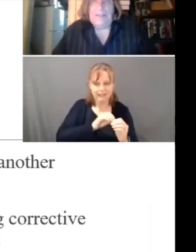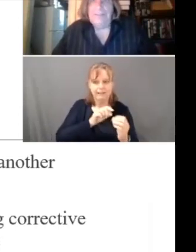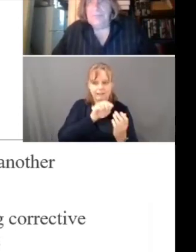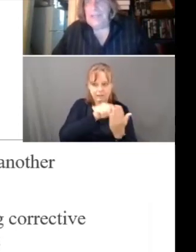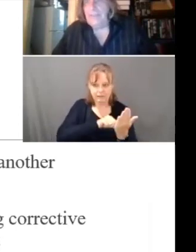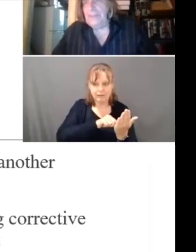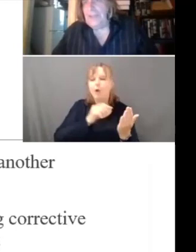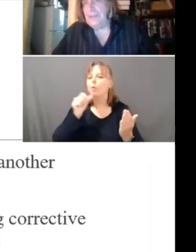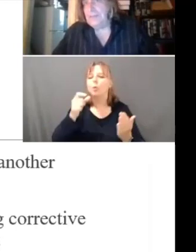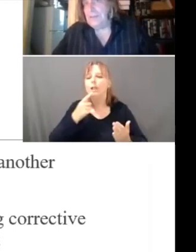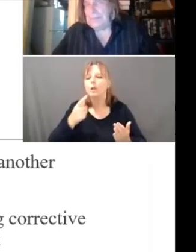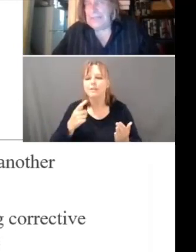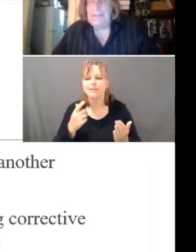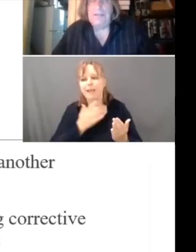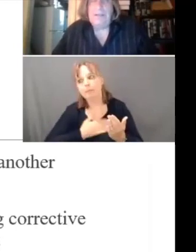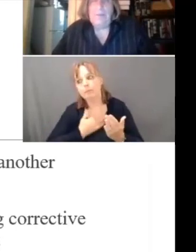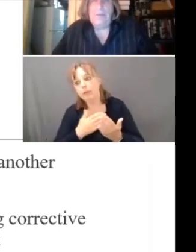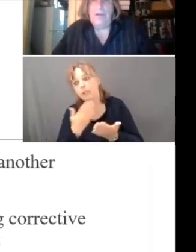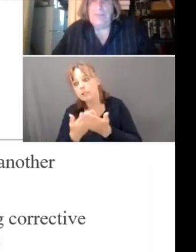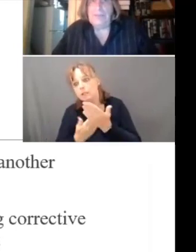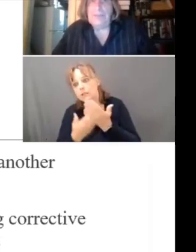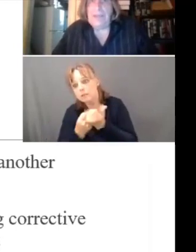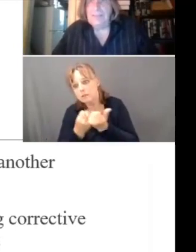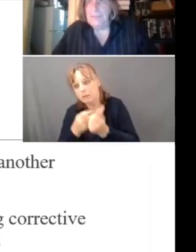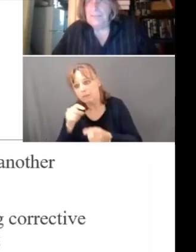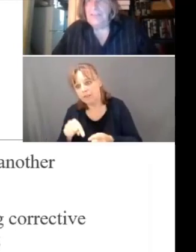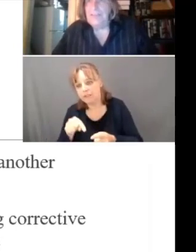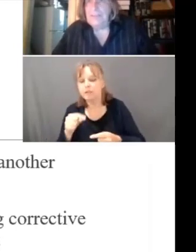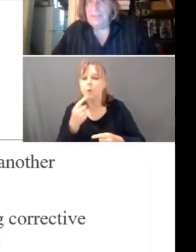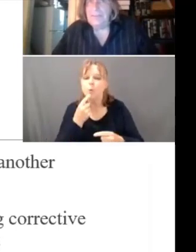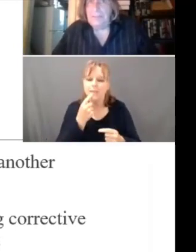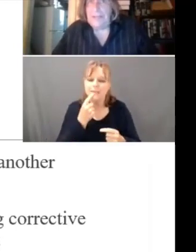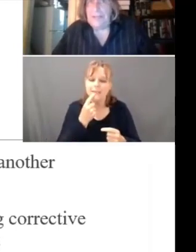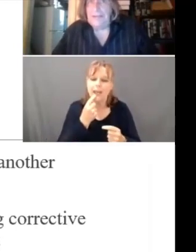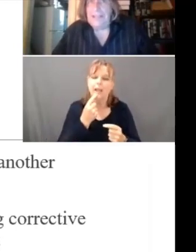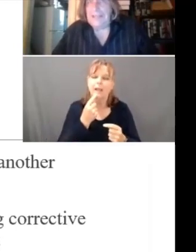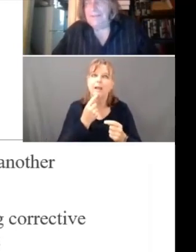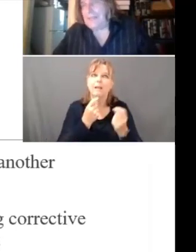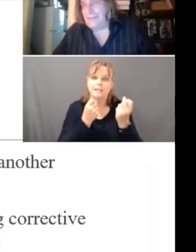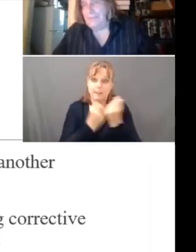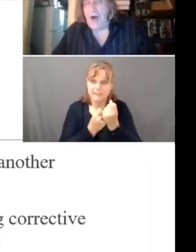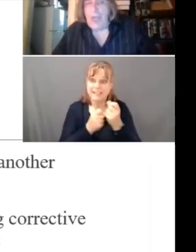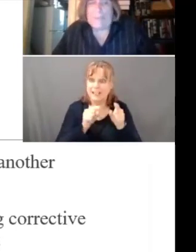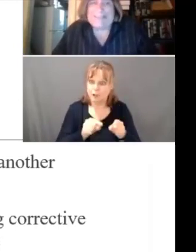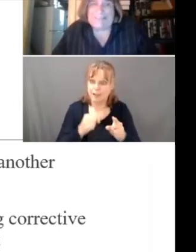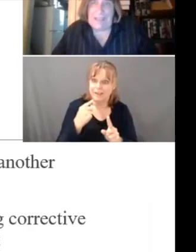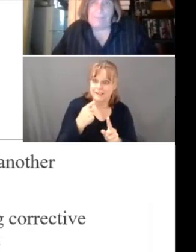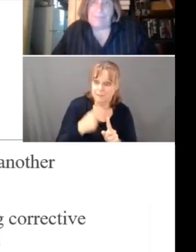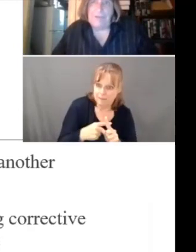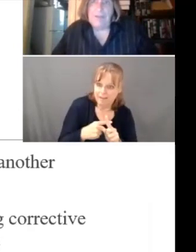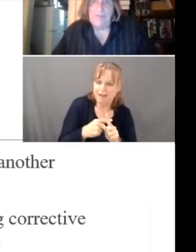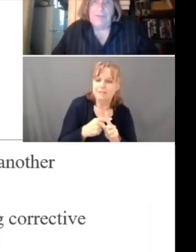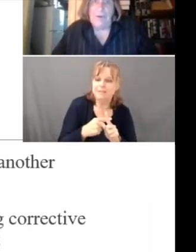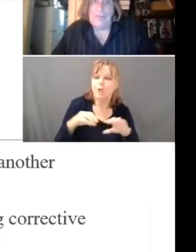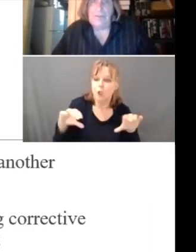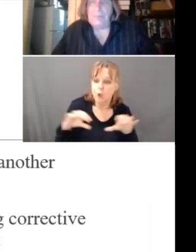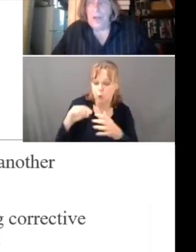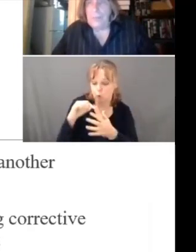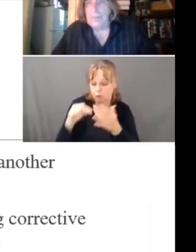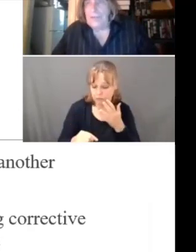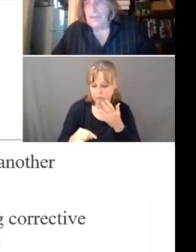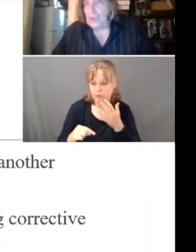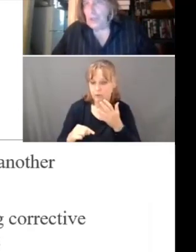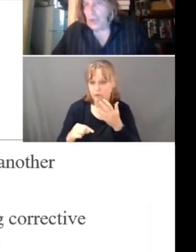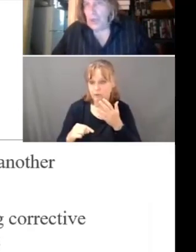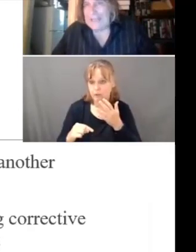please substantiate this complaint. We are also saying substantiate this complaint and take the following steps so that this